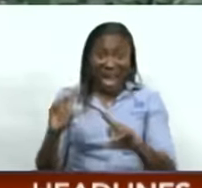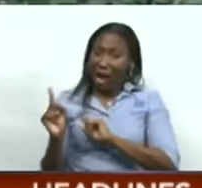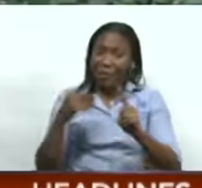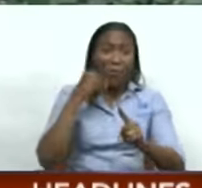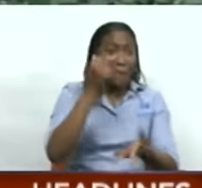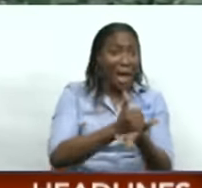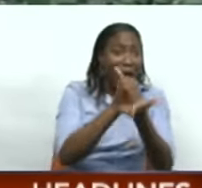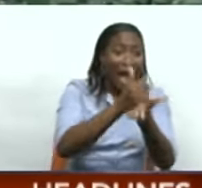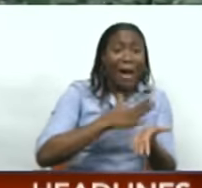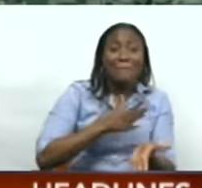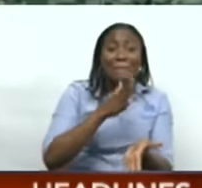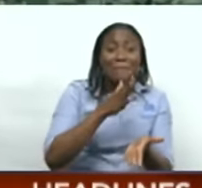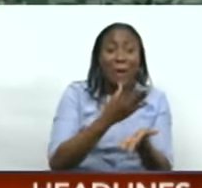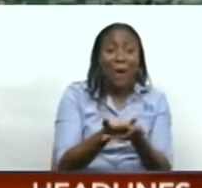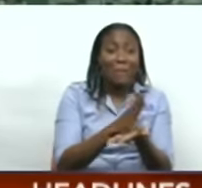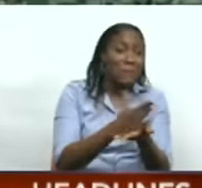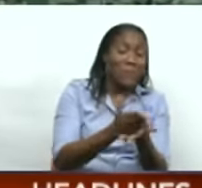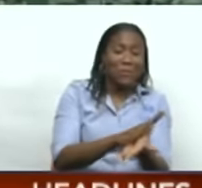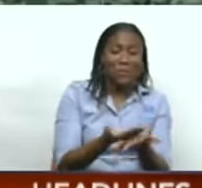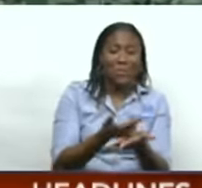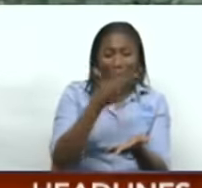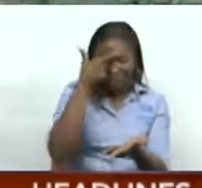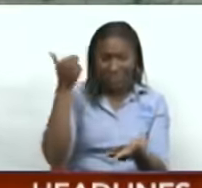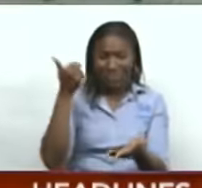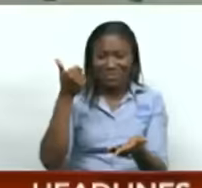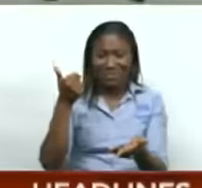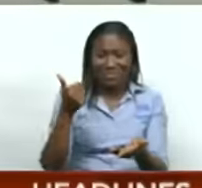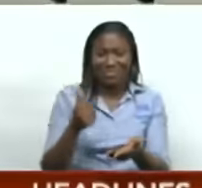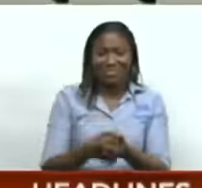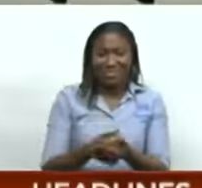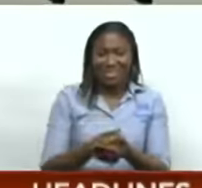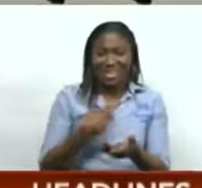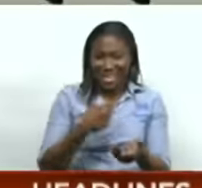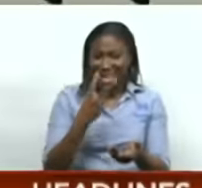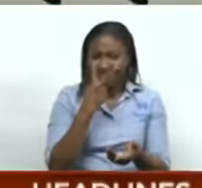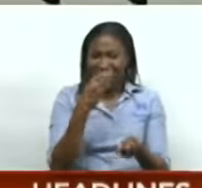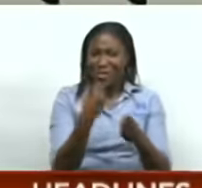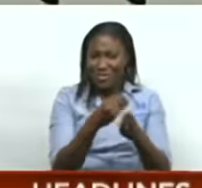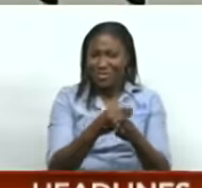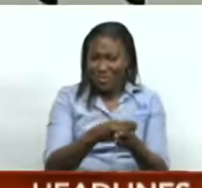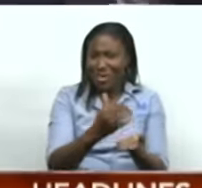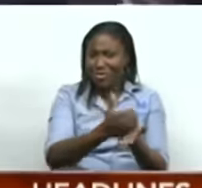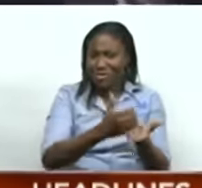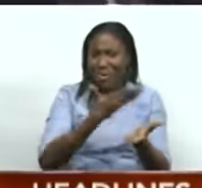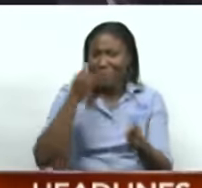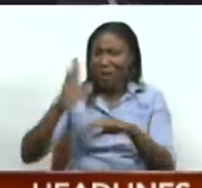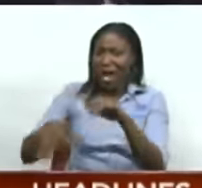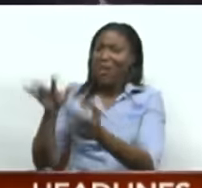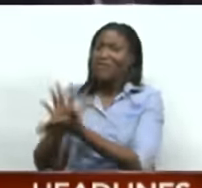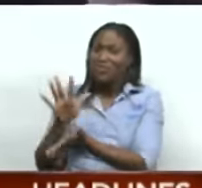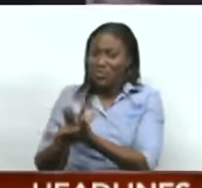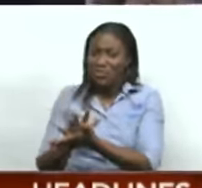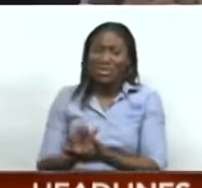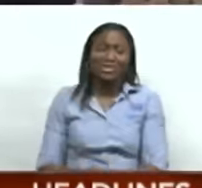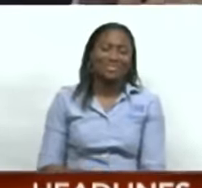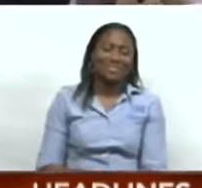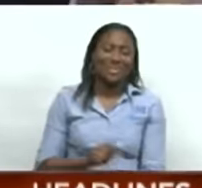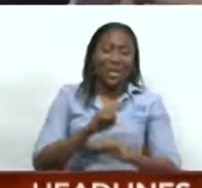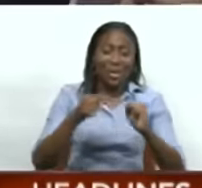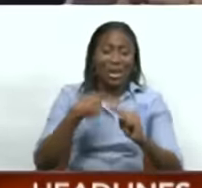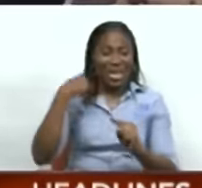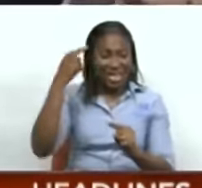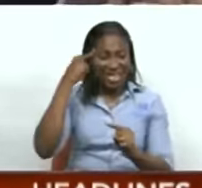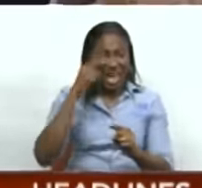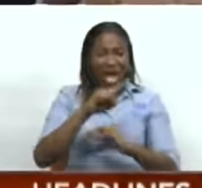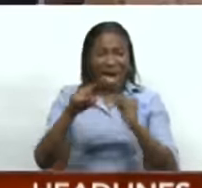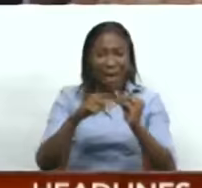to it makes more sense where I was seeing the money rather than being in school. When I think about Diwali, I think,